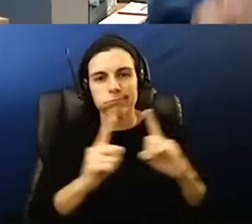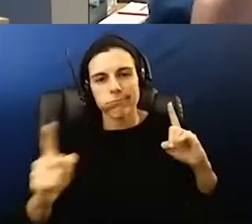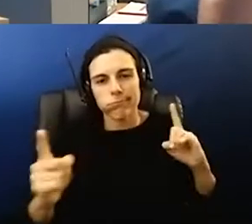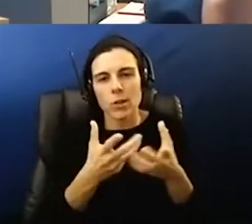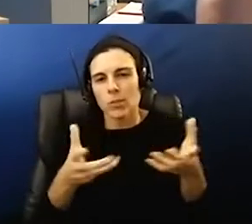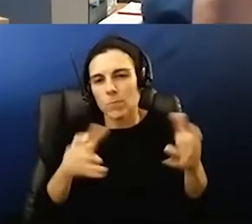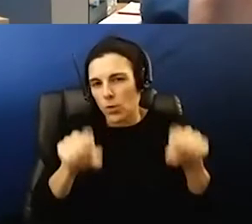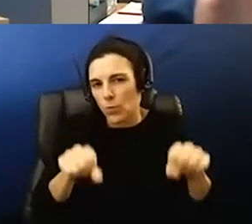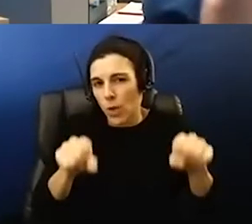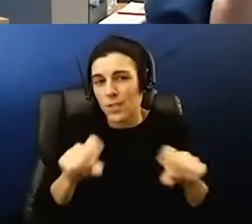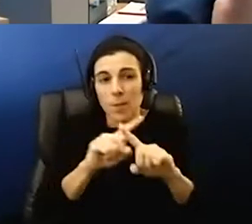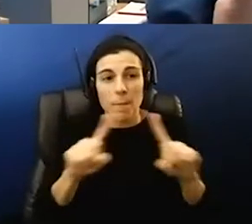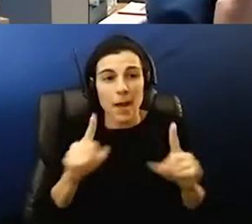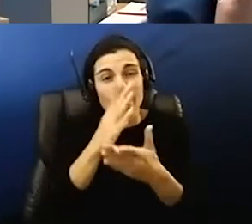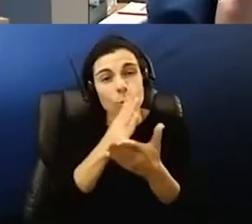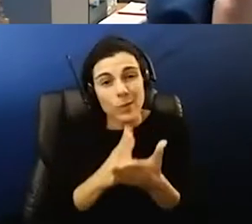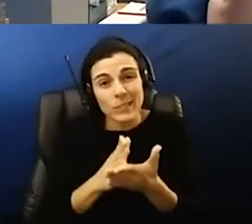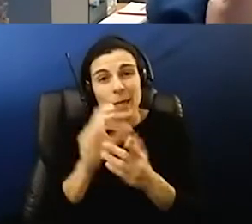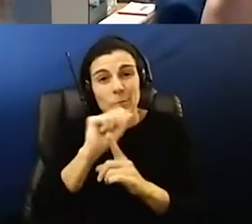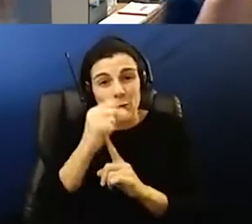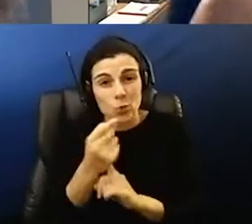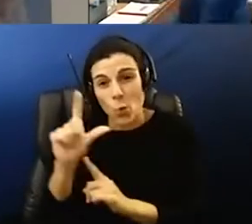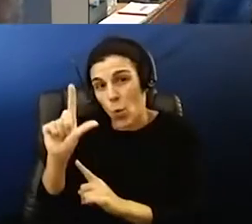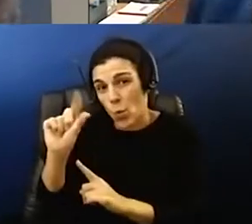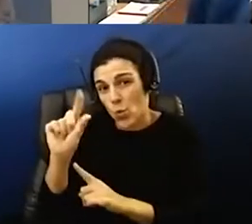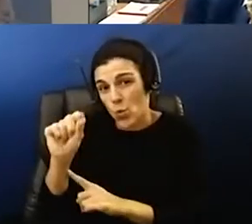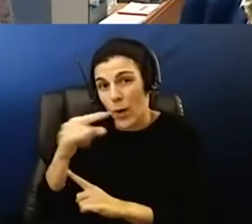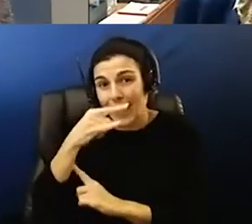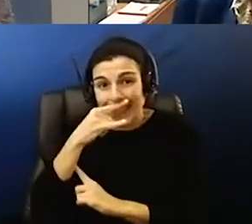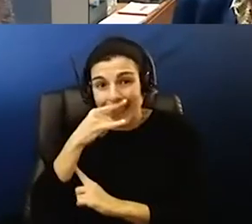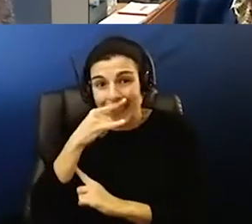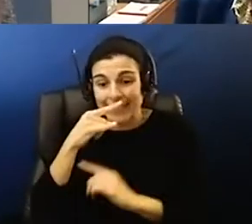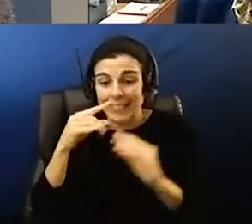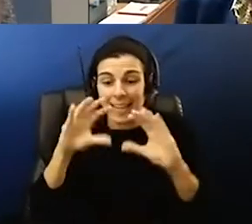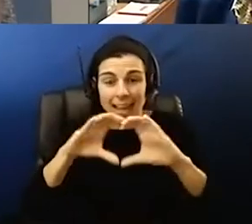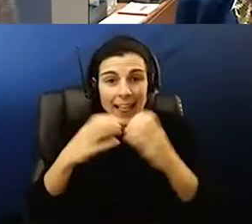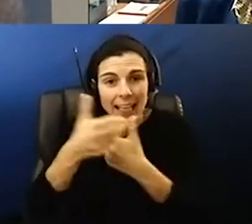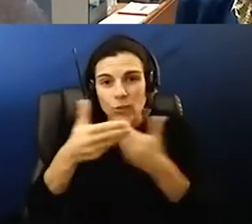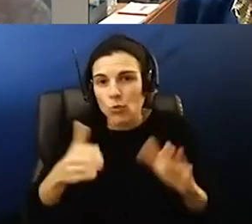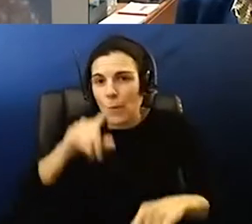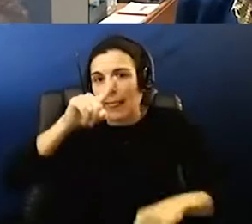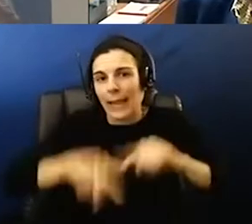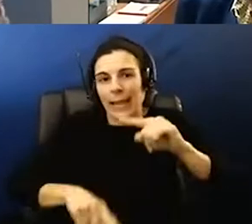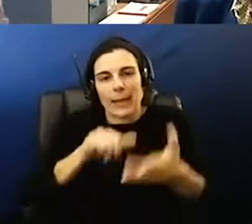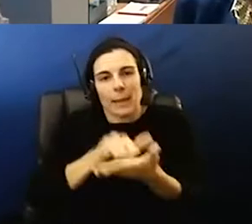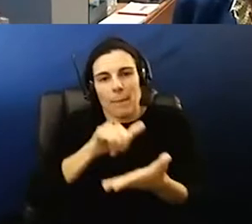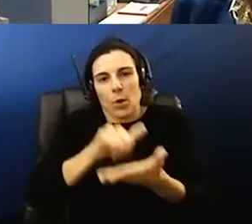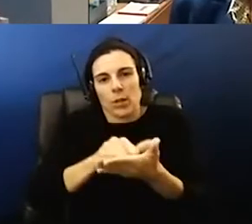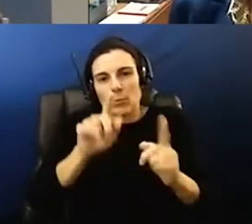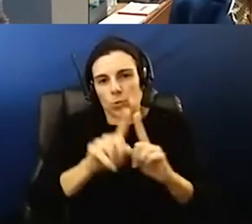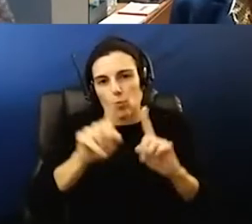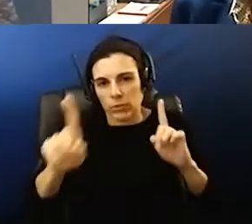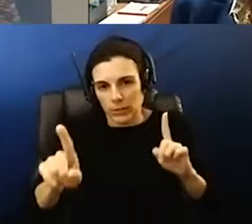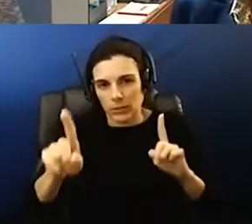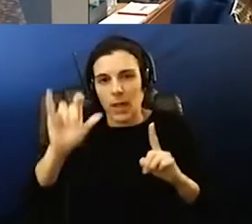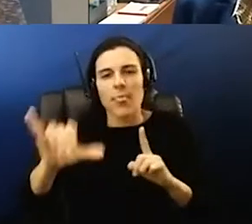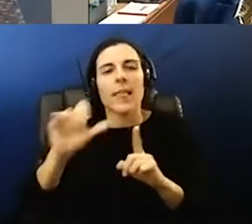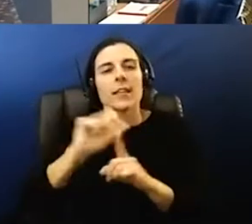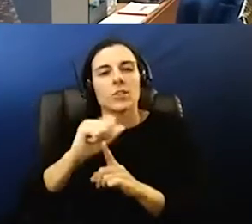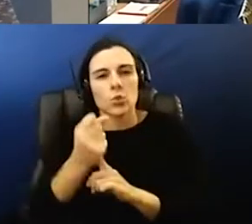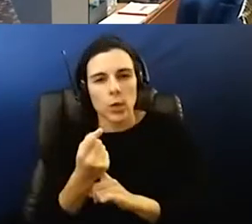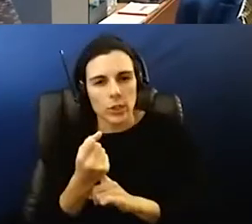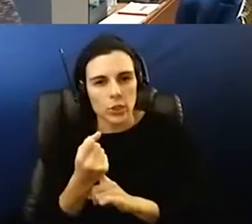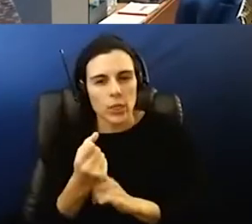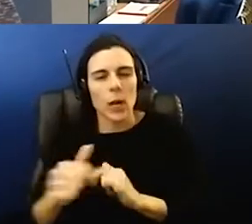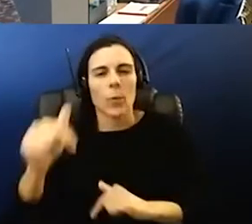there are cases where we have 20 kids in a classroom or more and they can't social distance and in those cases i want to go